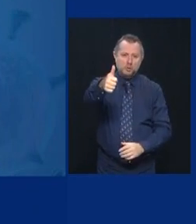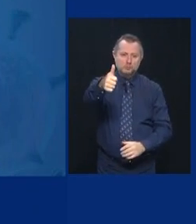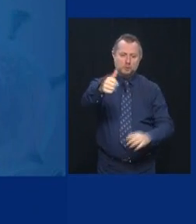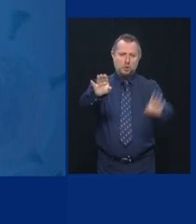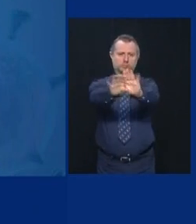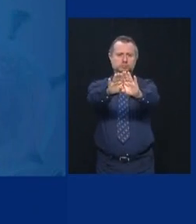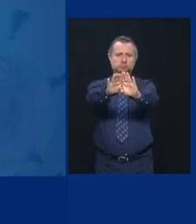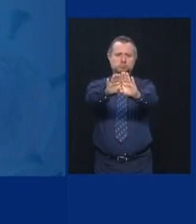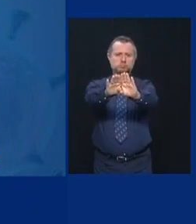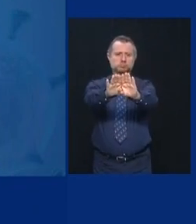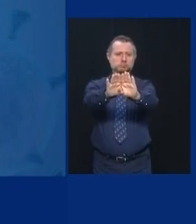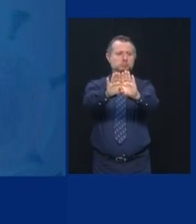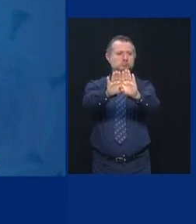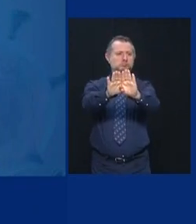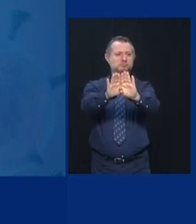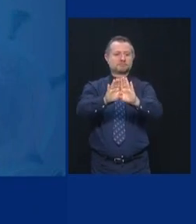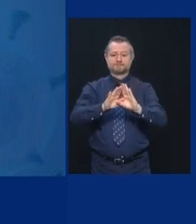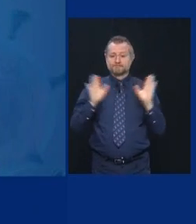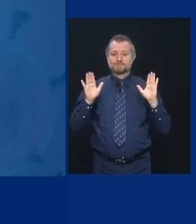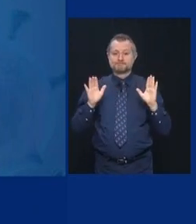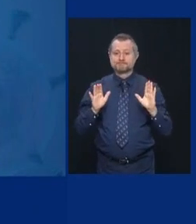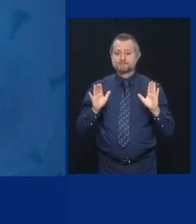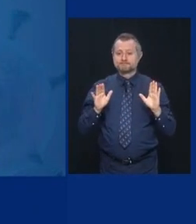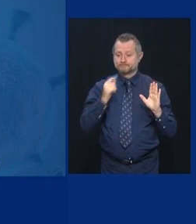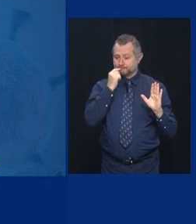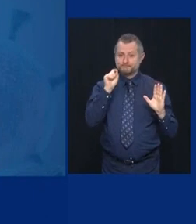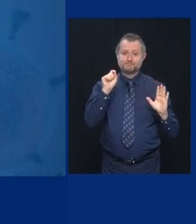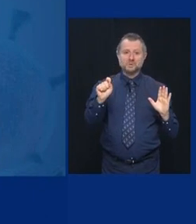And that's that.